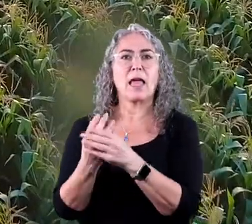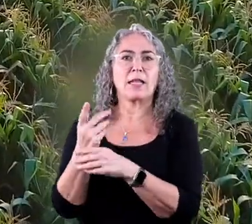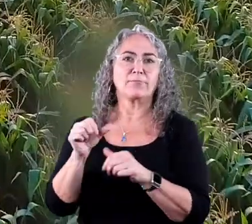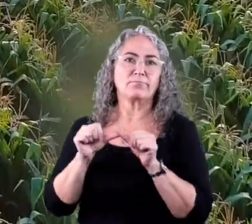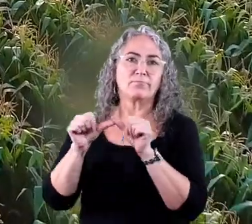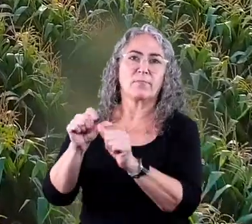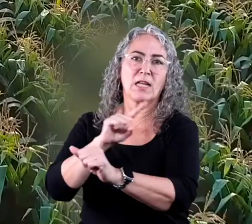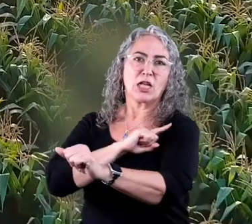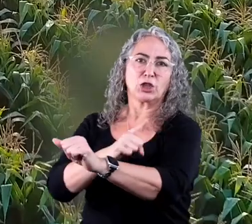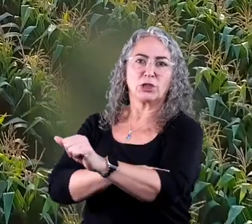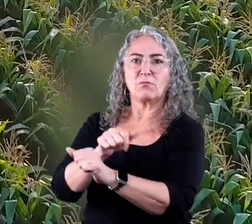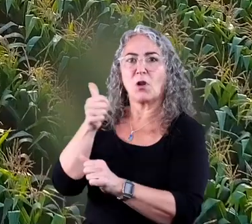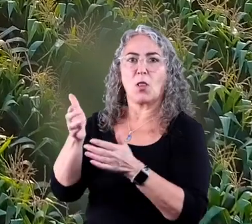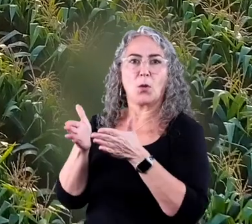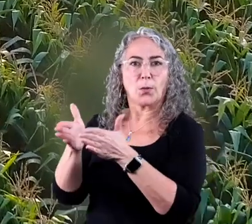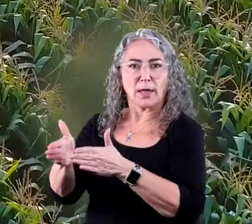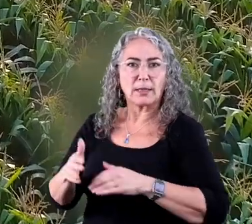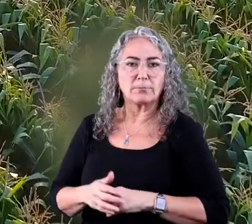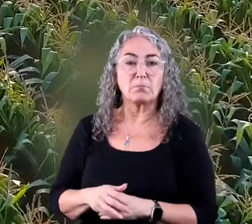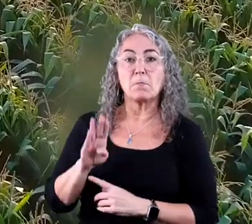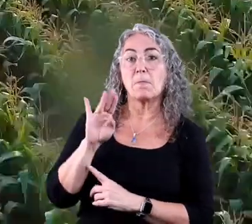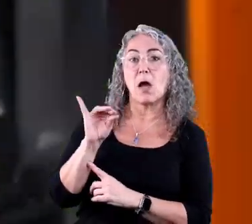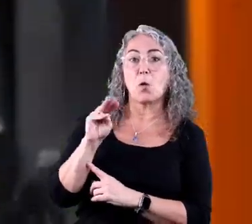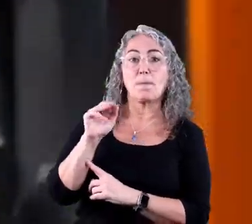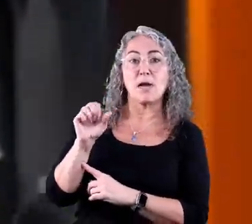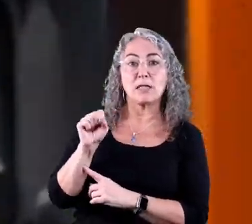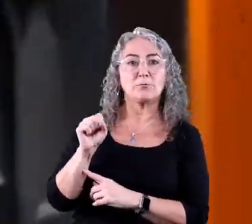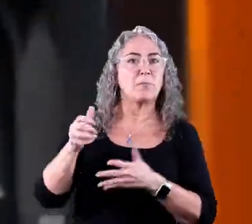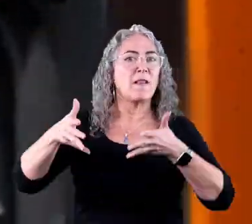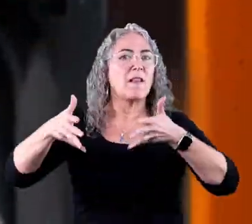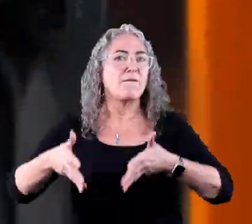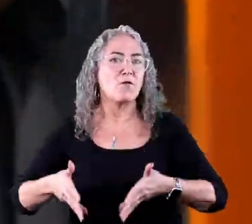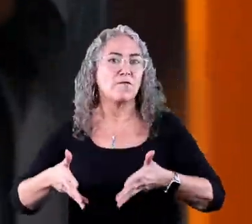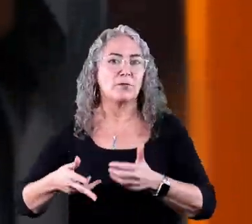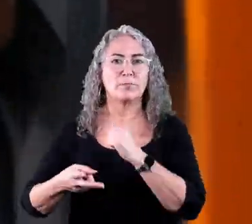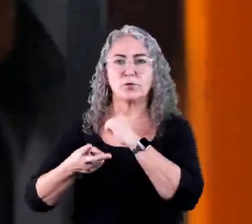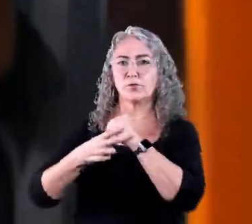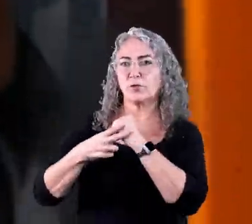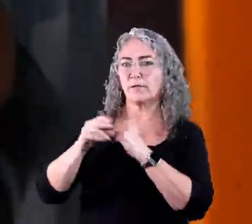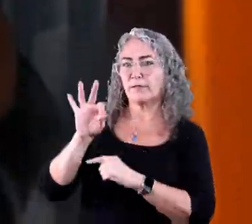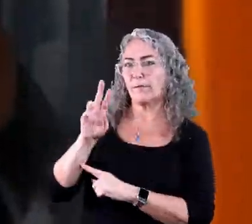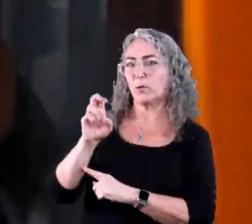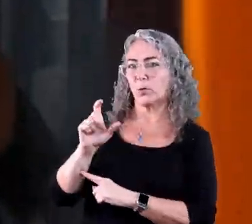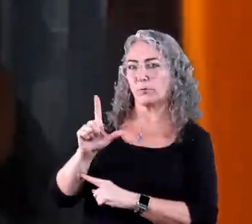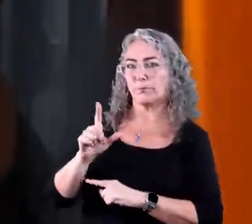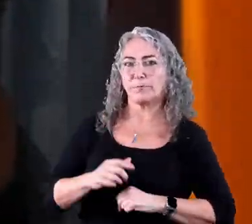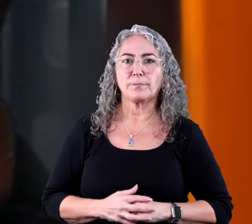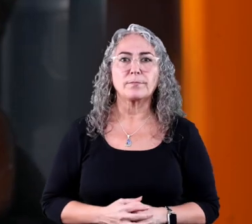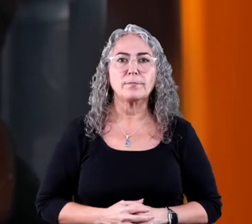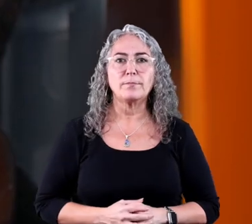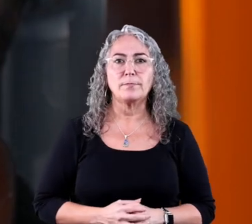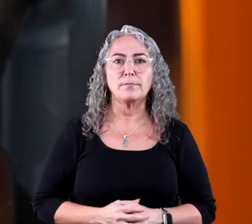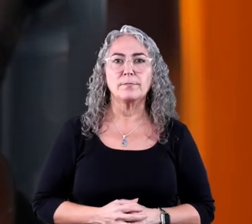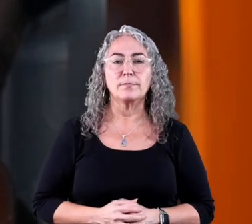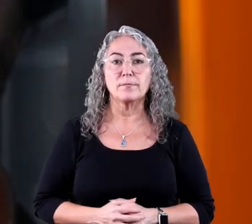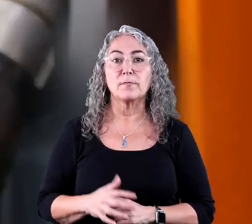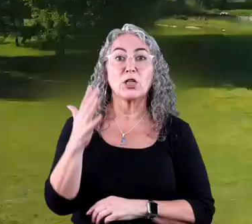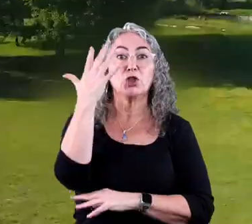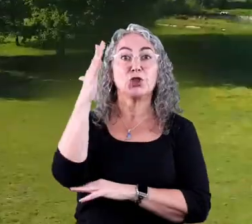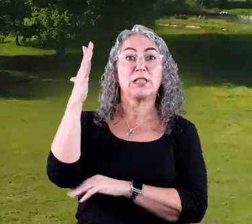grown specifically to make energy in other ways. Their biomass, or leftovers, are converted into fuel.